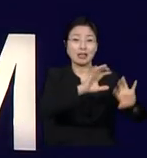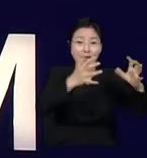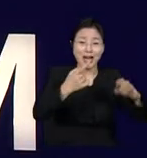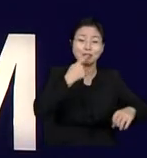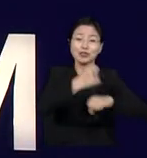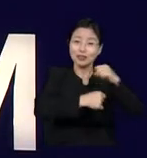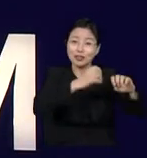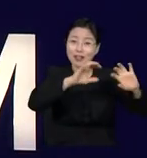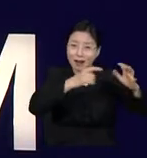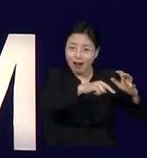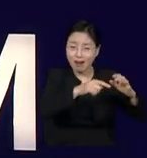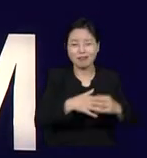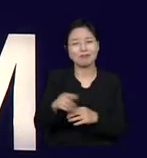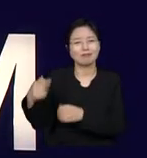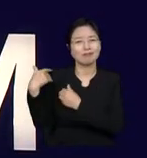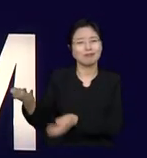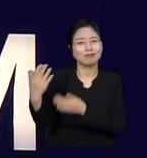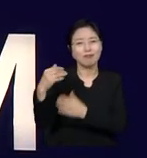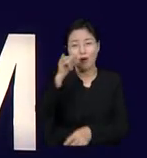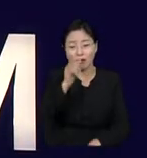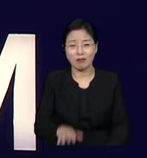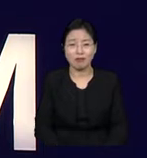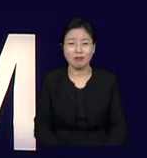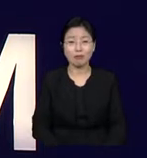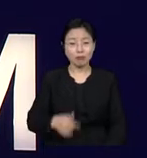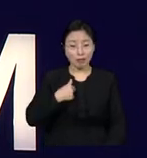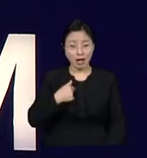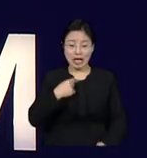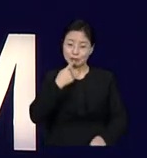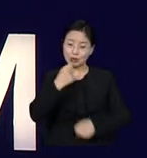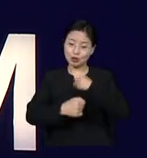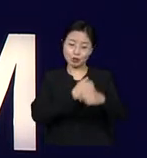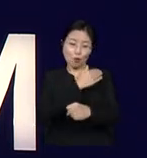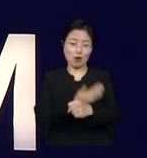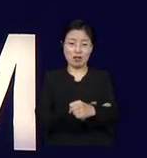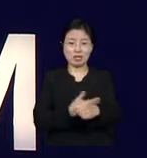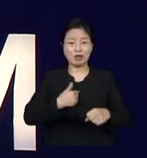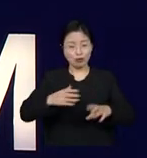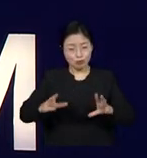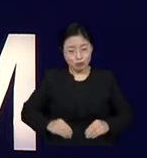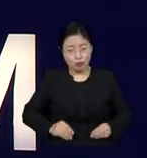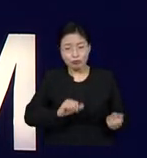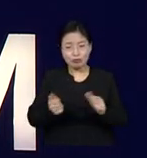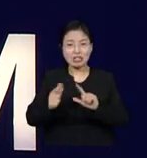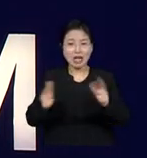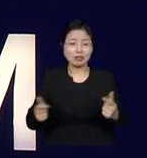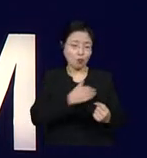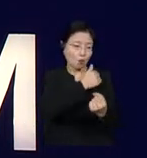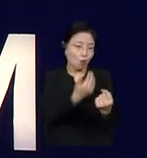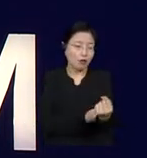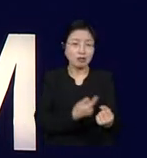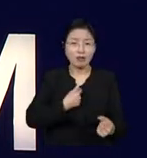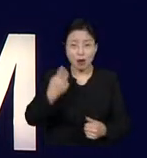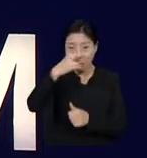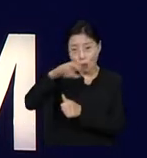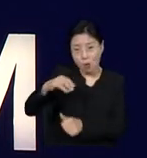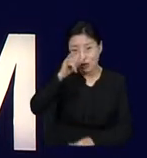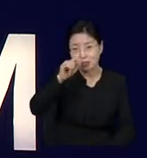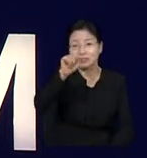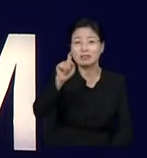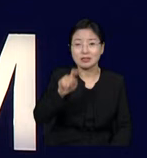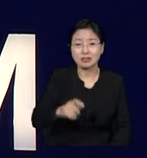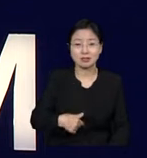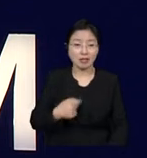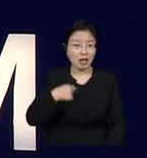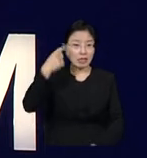right not to starve to death? What about my right to get help when my mental health or my financial situation